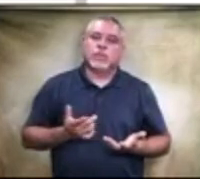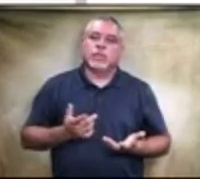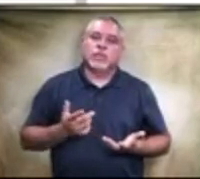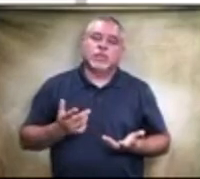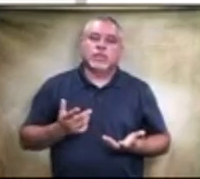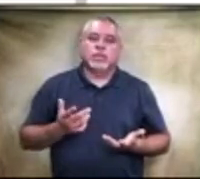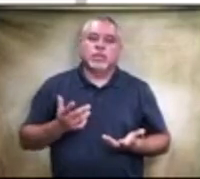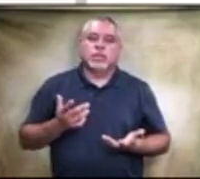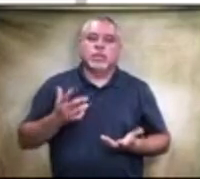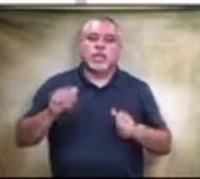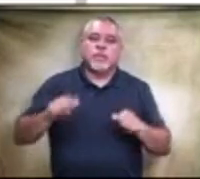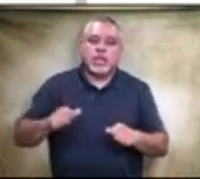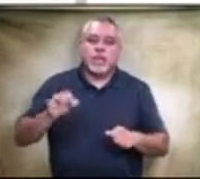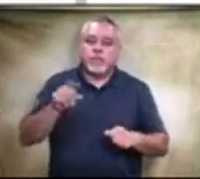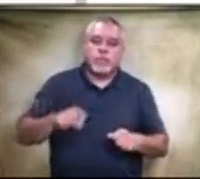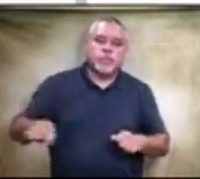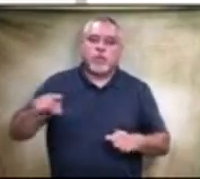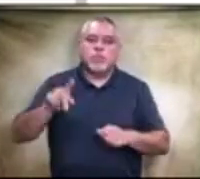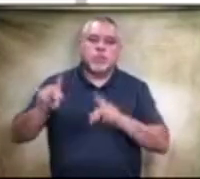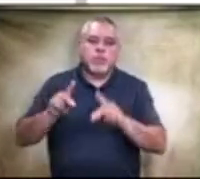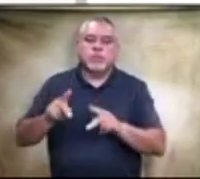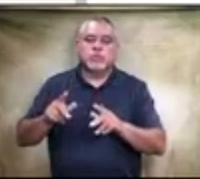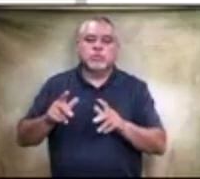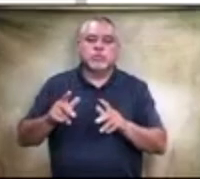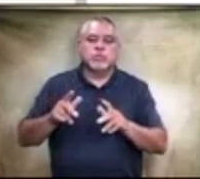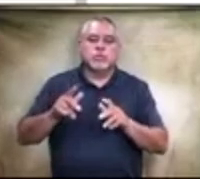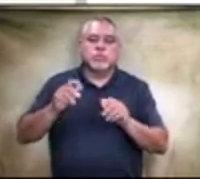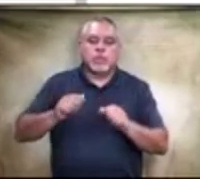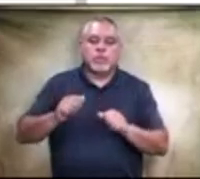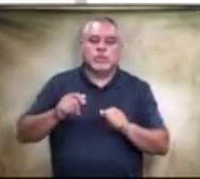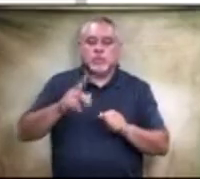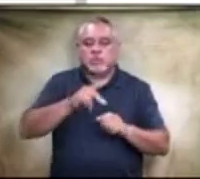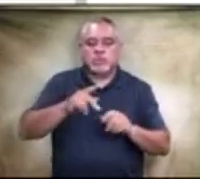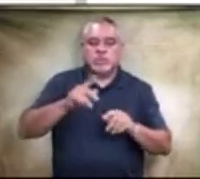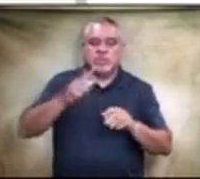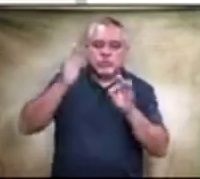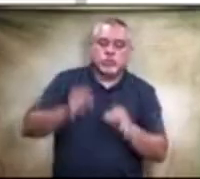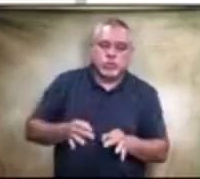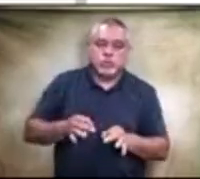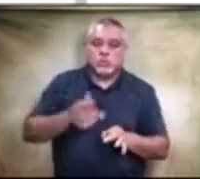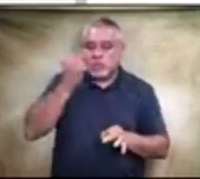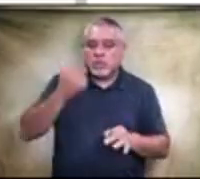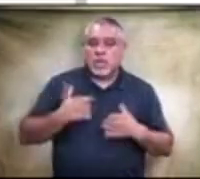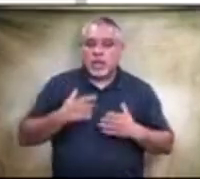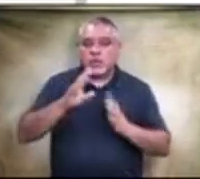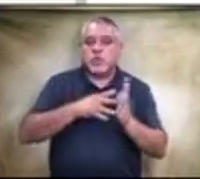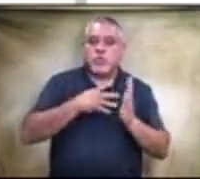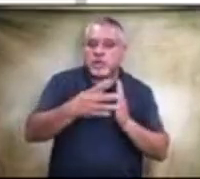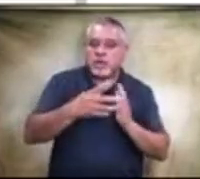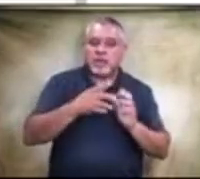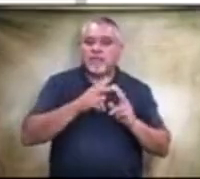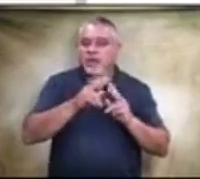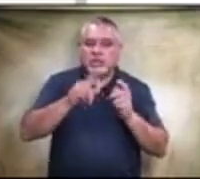abilities of these individuals to be able to discern, right? Because we have a rubric that's very, very clear and a